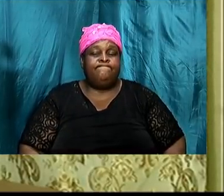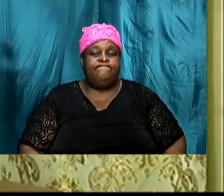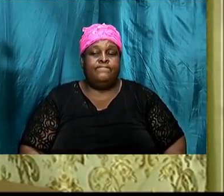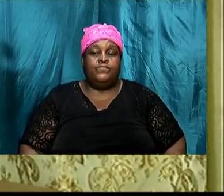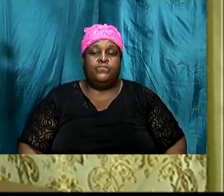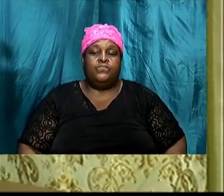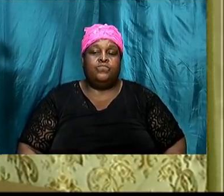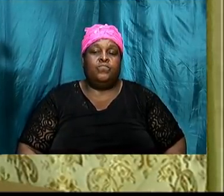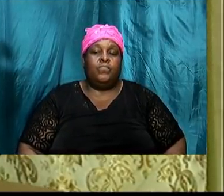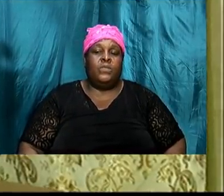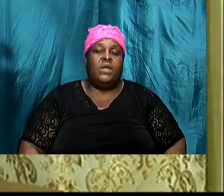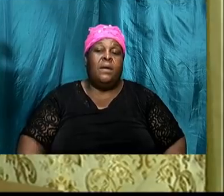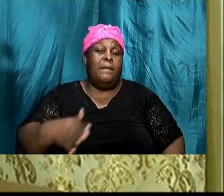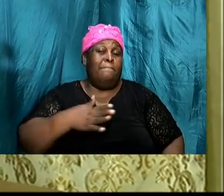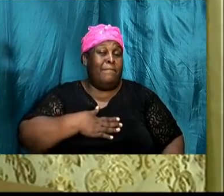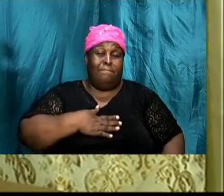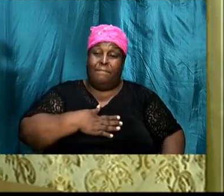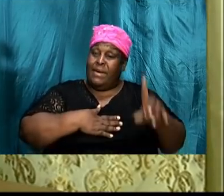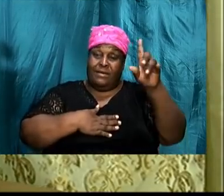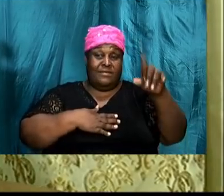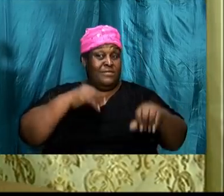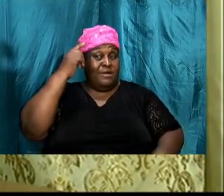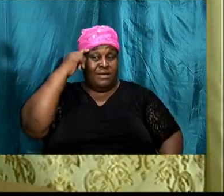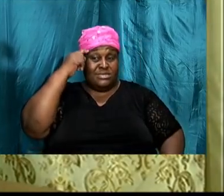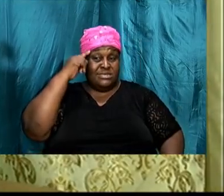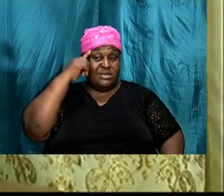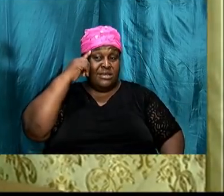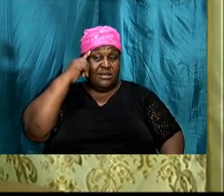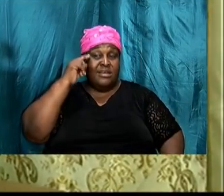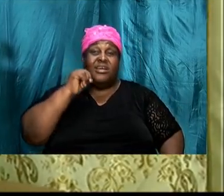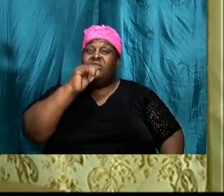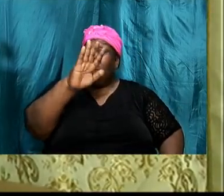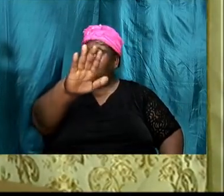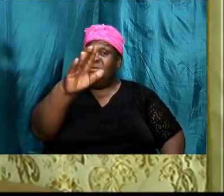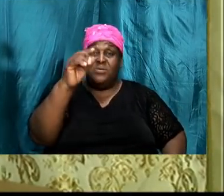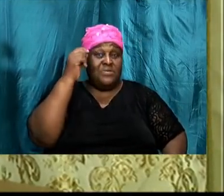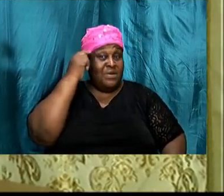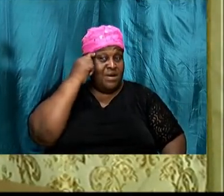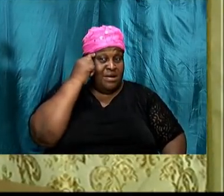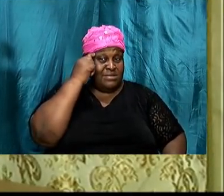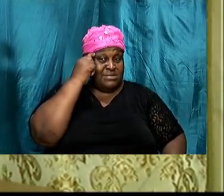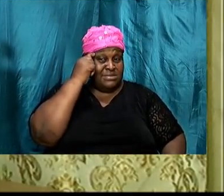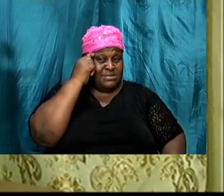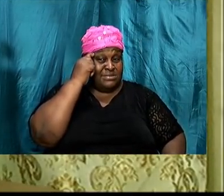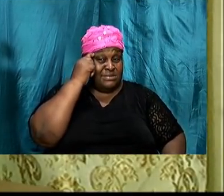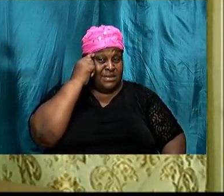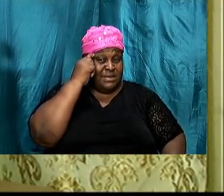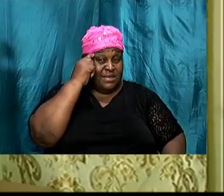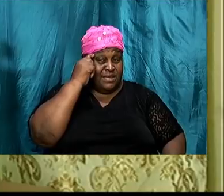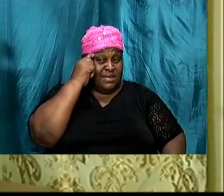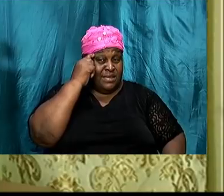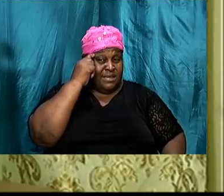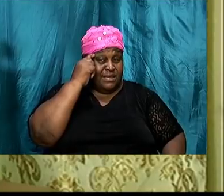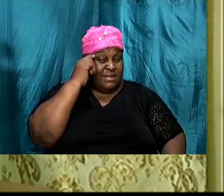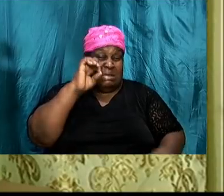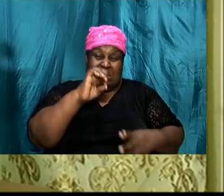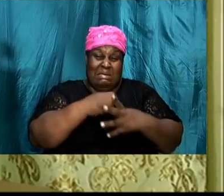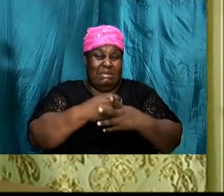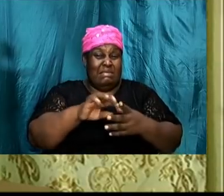for my thoughts are not your thoughts glory neither